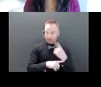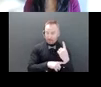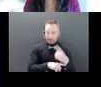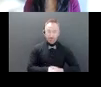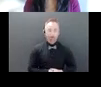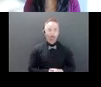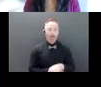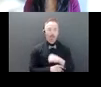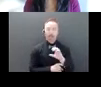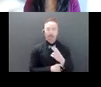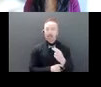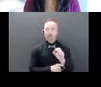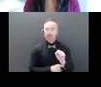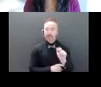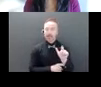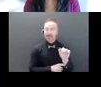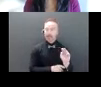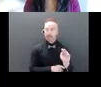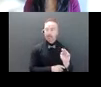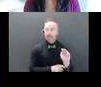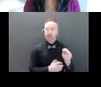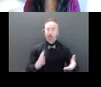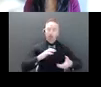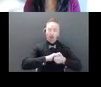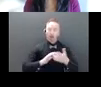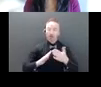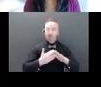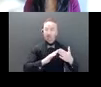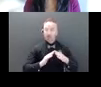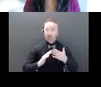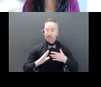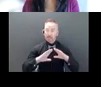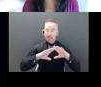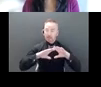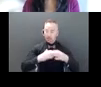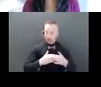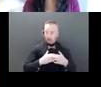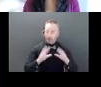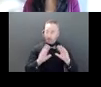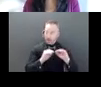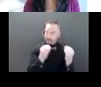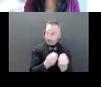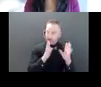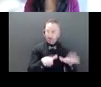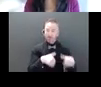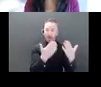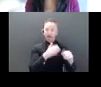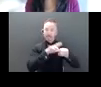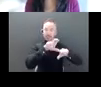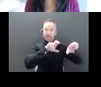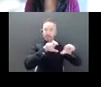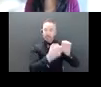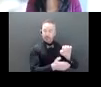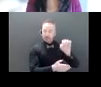Allen is with partners with community groups and organizations to deliver investor education and fraud